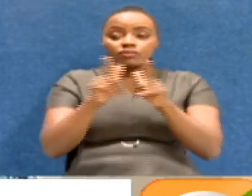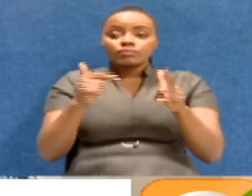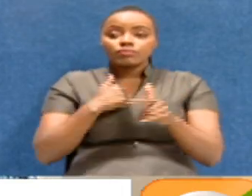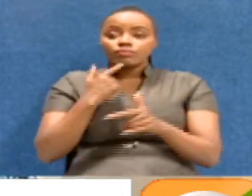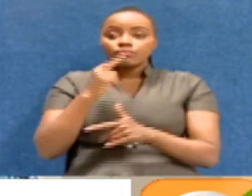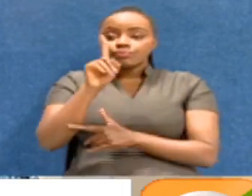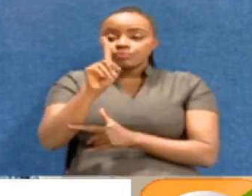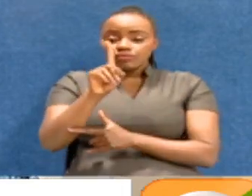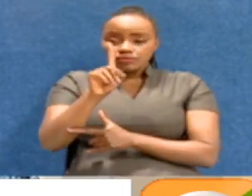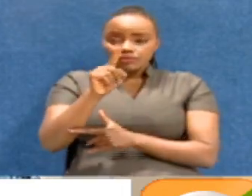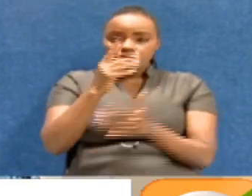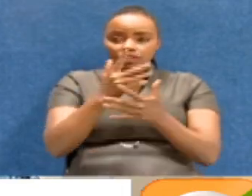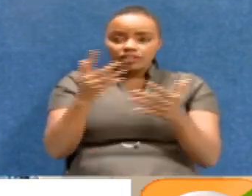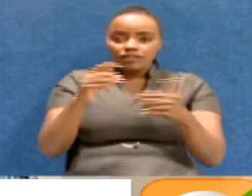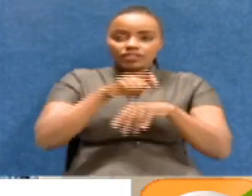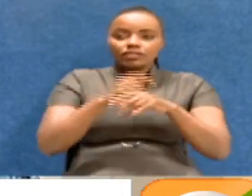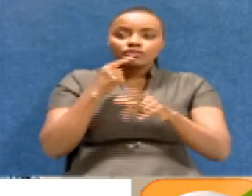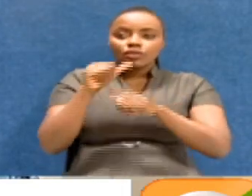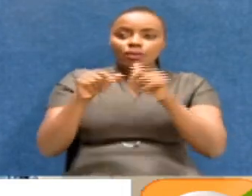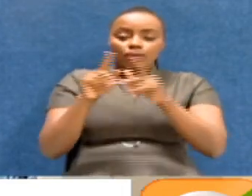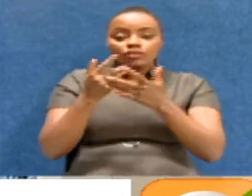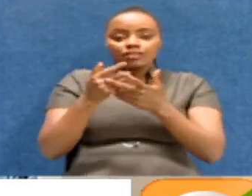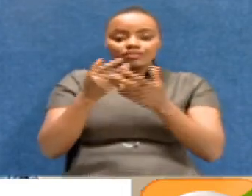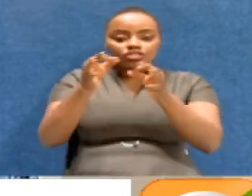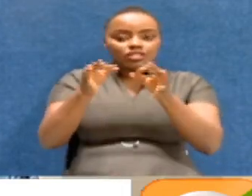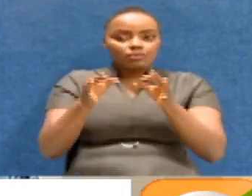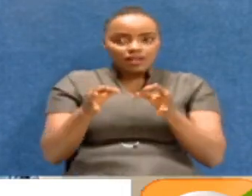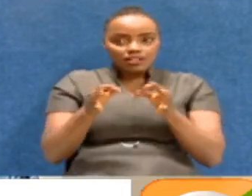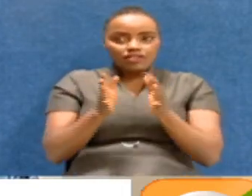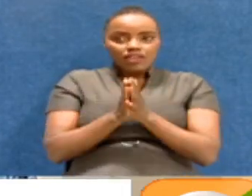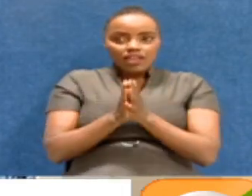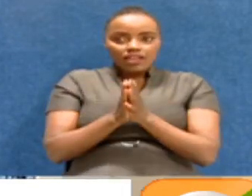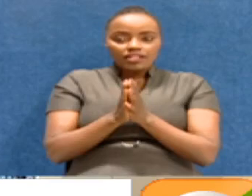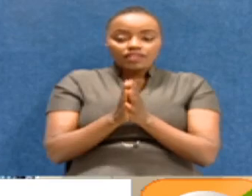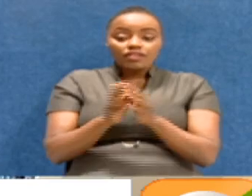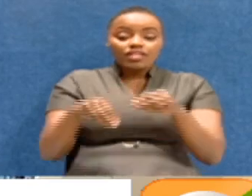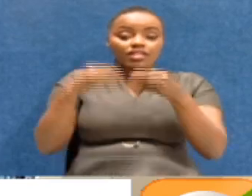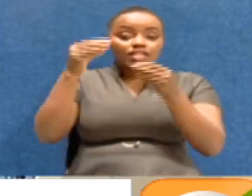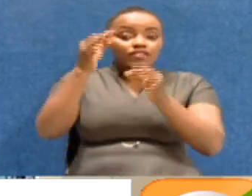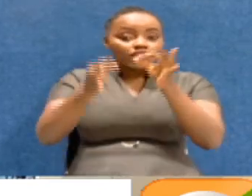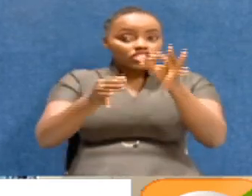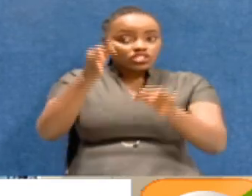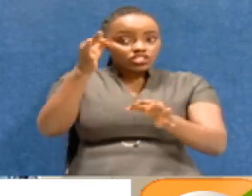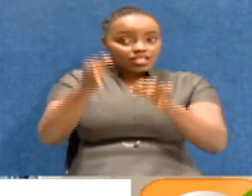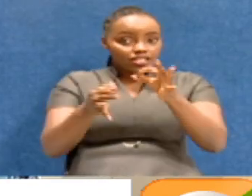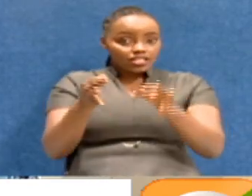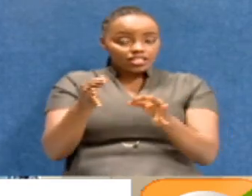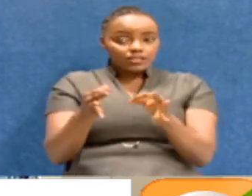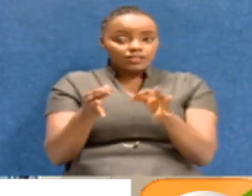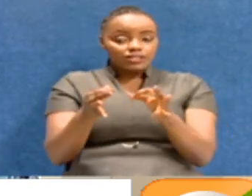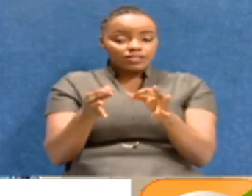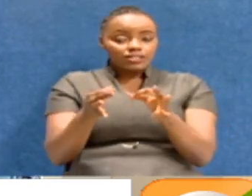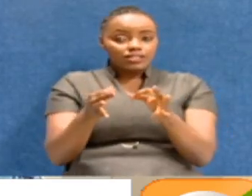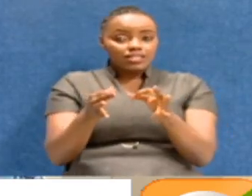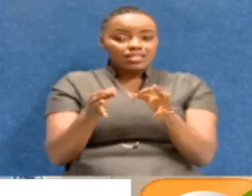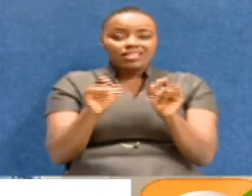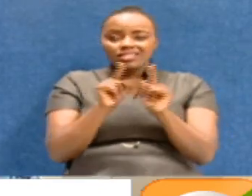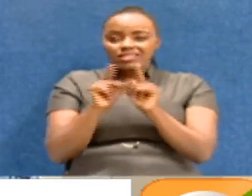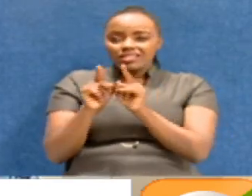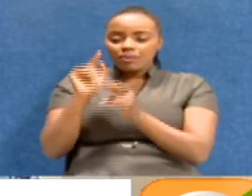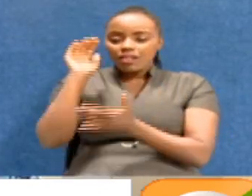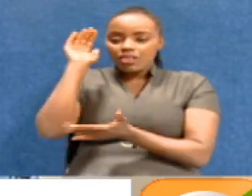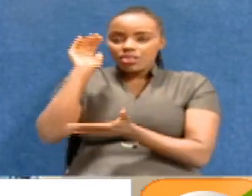to say one more thing. Yeah. When it comes to transparency and dispensation of justice and even